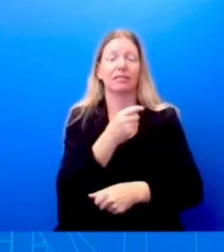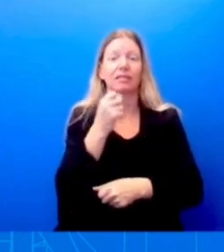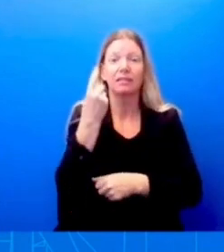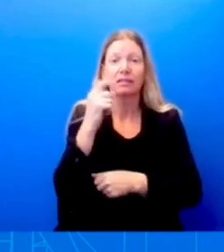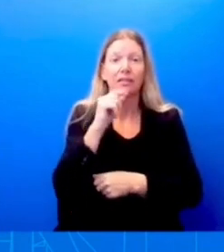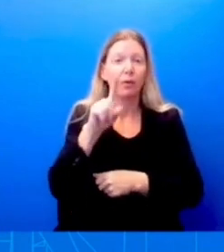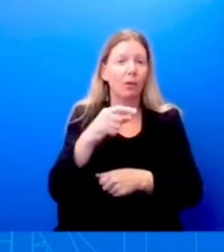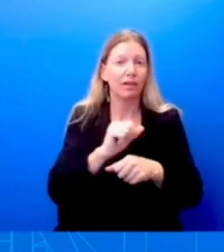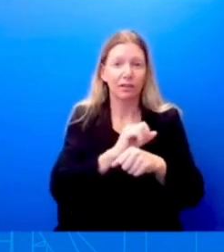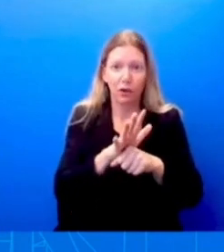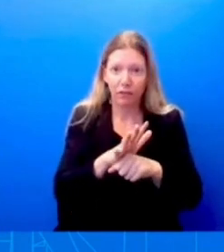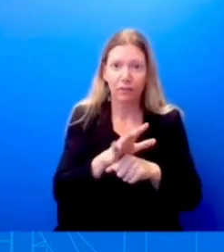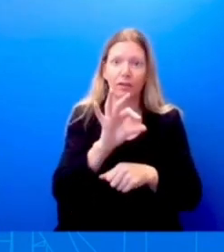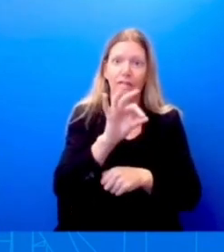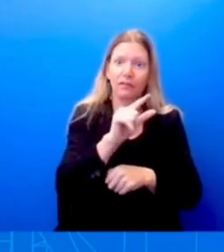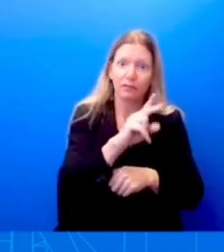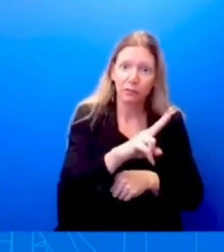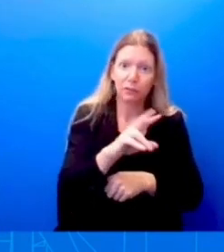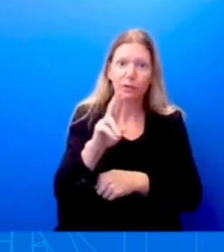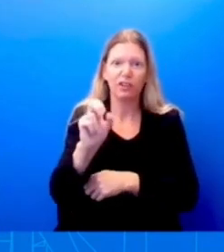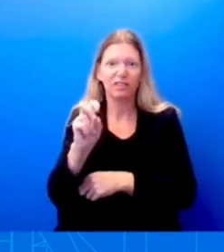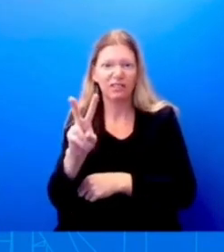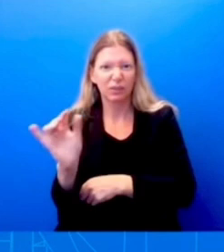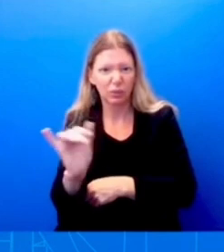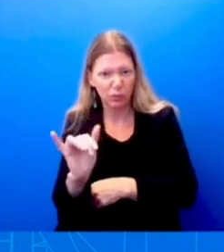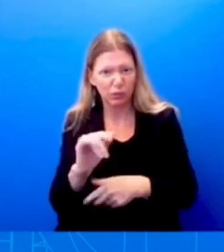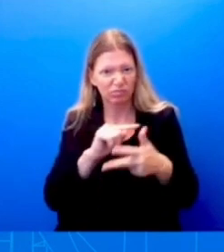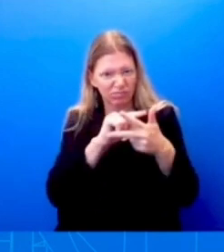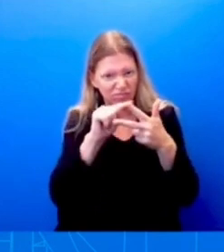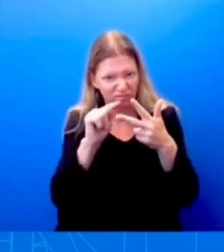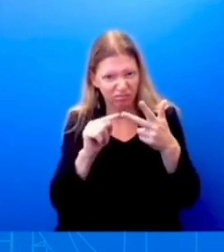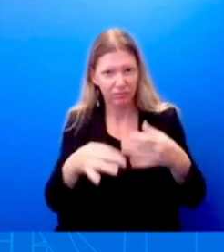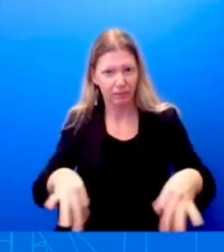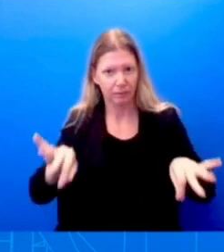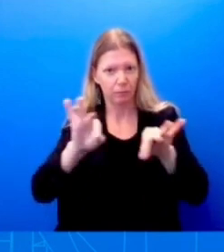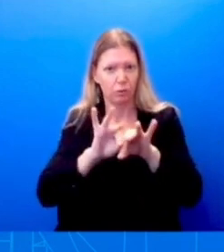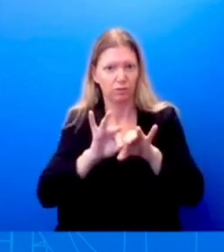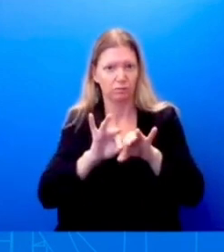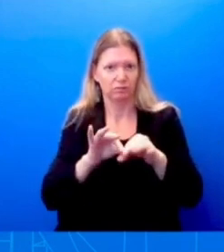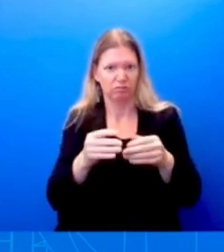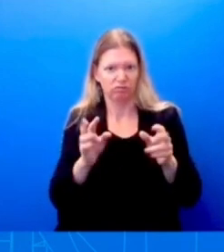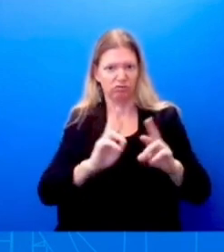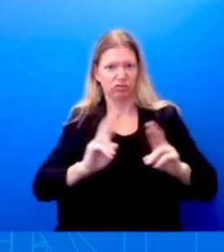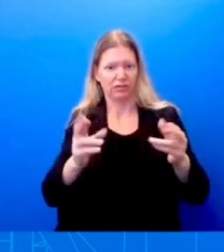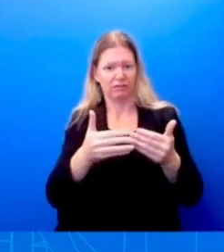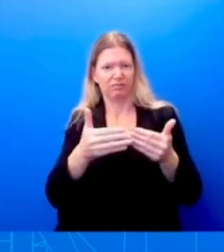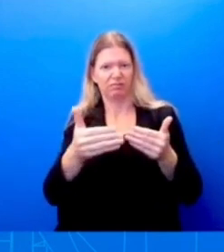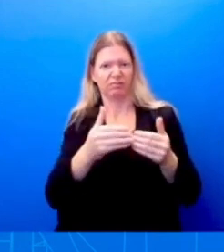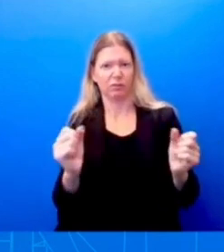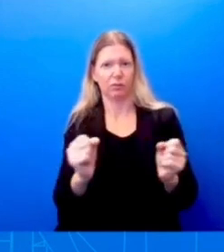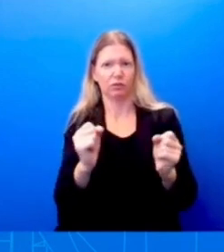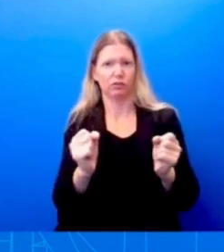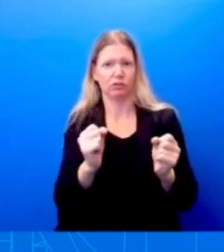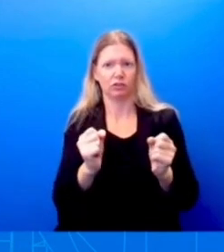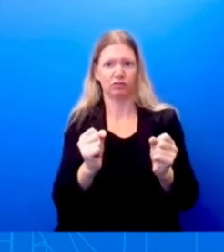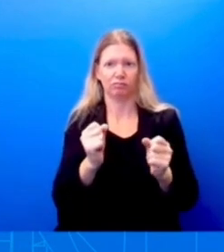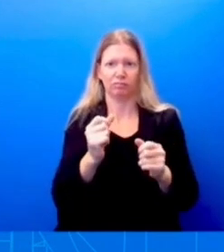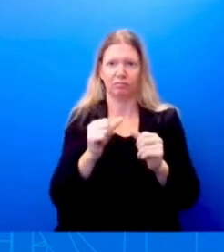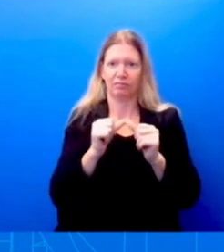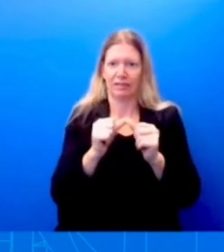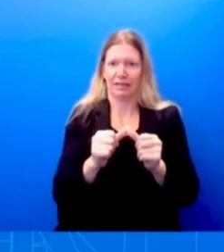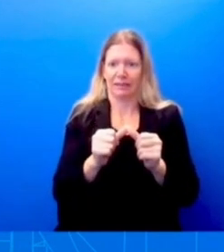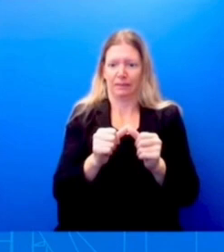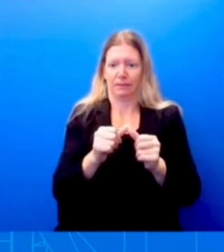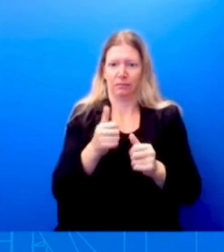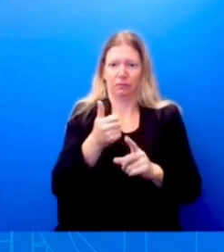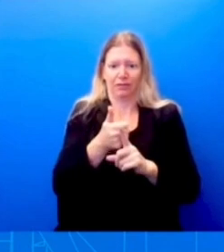incredibly important as we head into the fall and winter months, uh, to keep, uh, to keep our loved ones safe. Okay. Thanks Green. Uh, the, so on